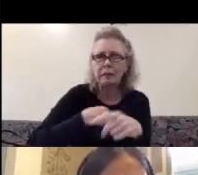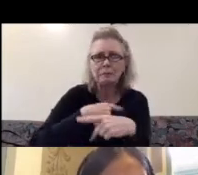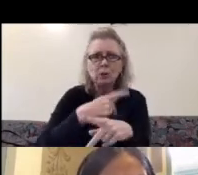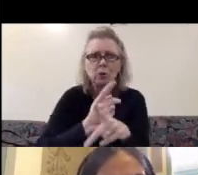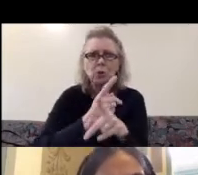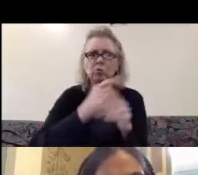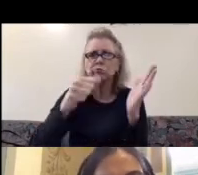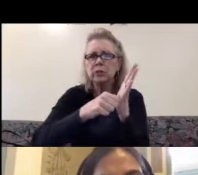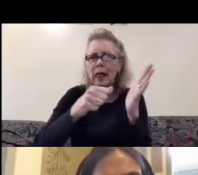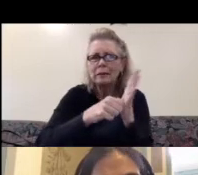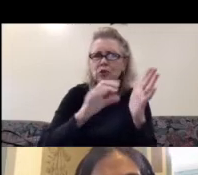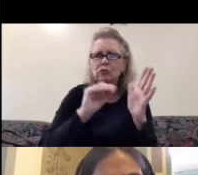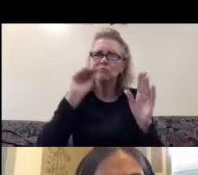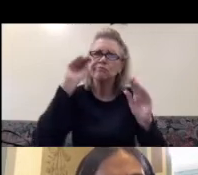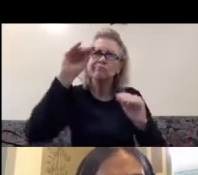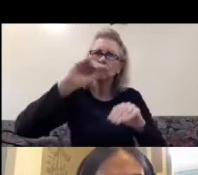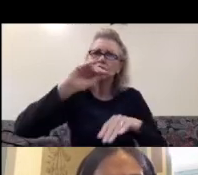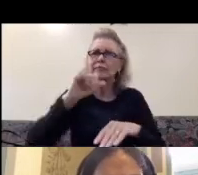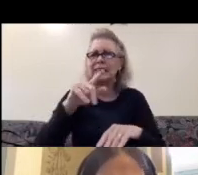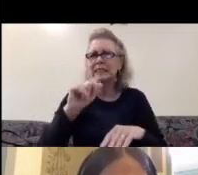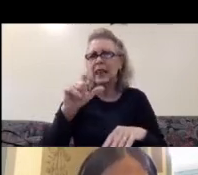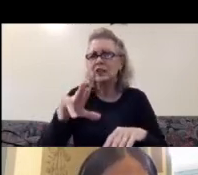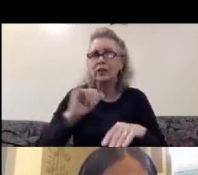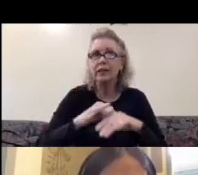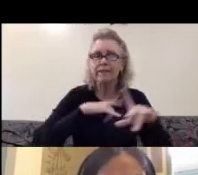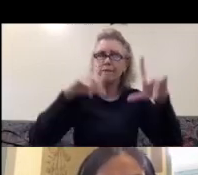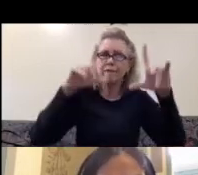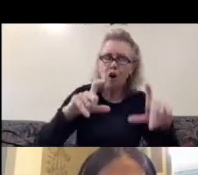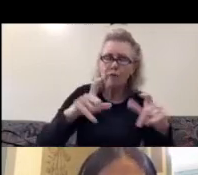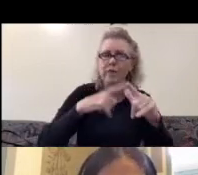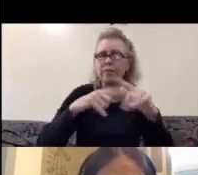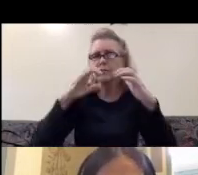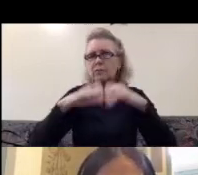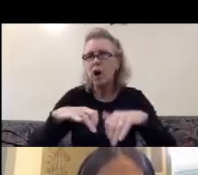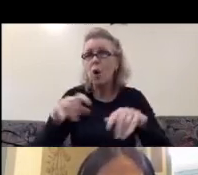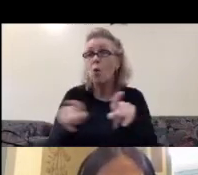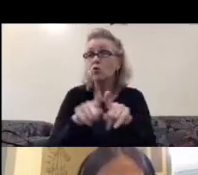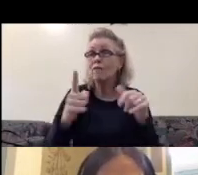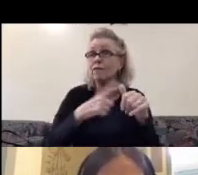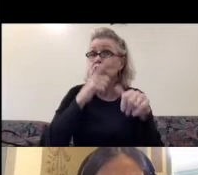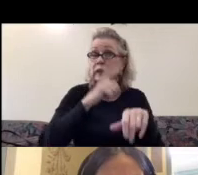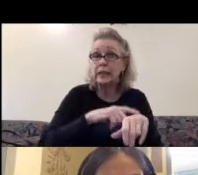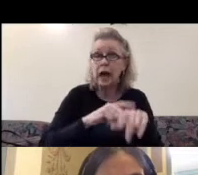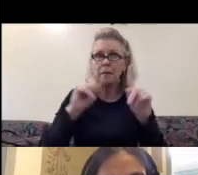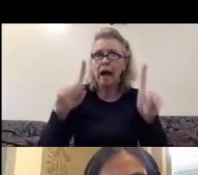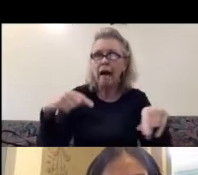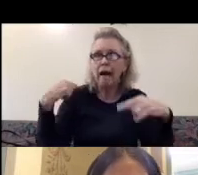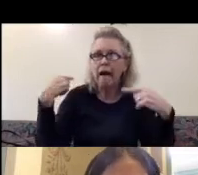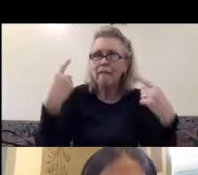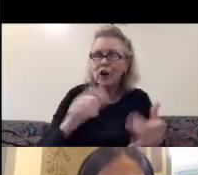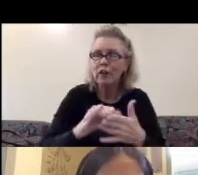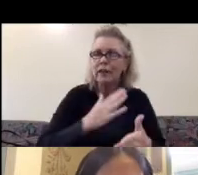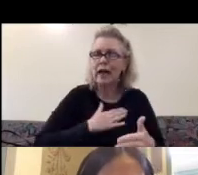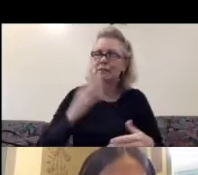installations that I photographed and then dismantled. It was also the first time ever that I have the